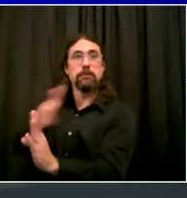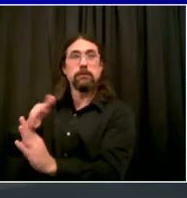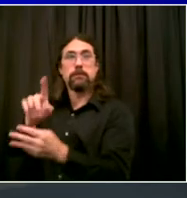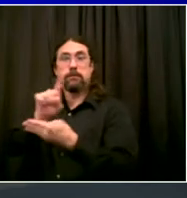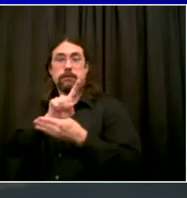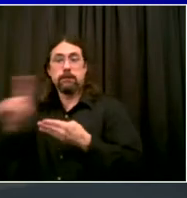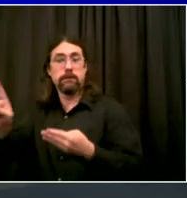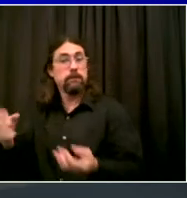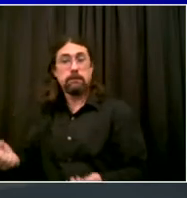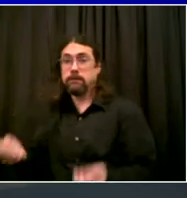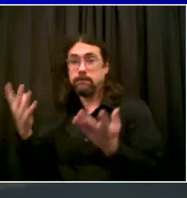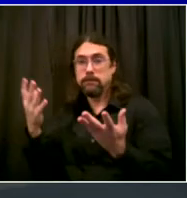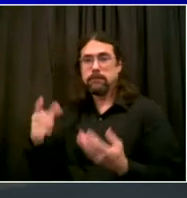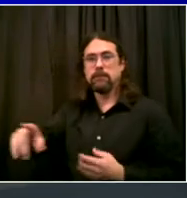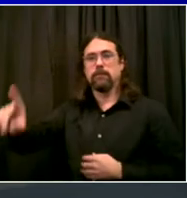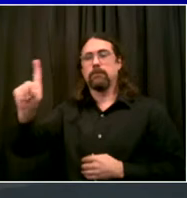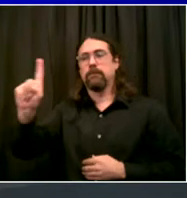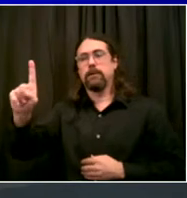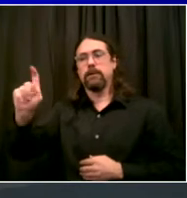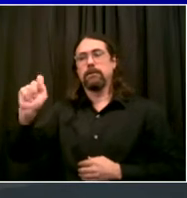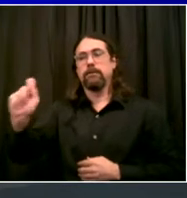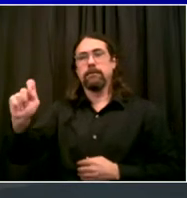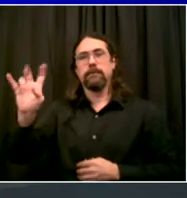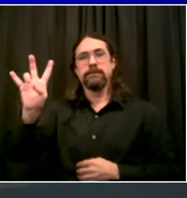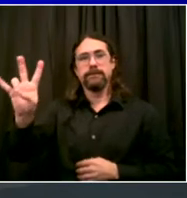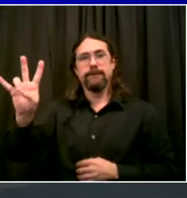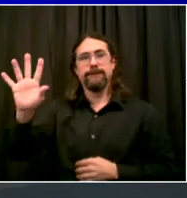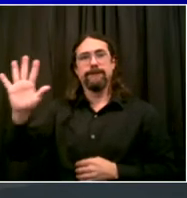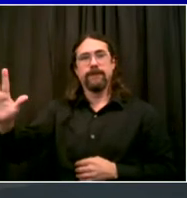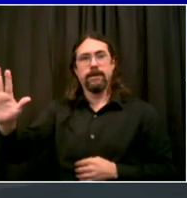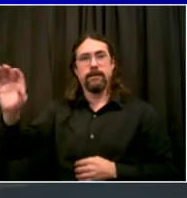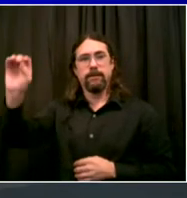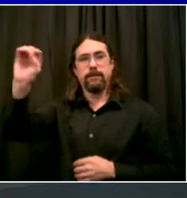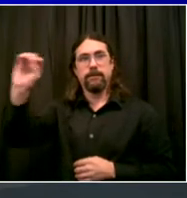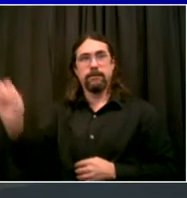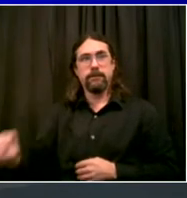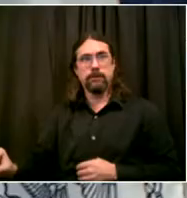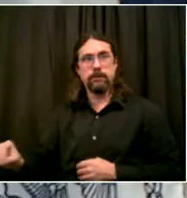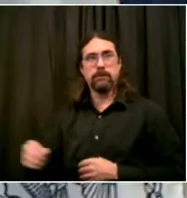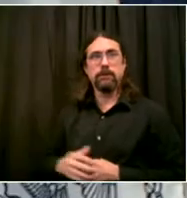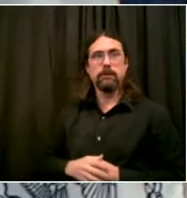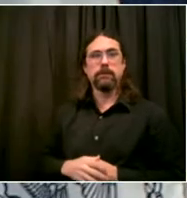for the last few weeks, 1.75%. Say a few words in Spanish.